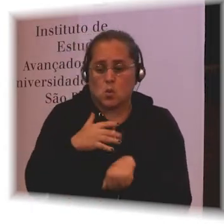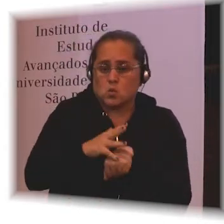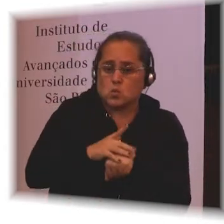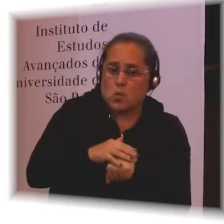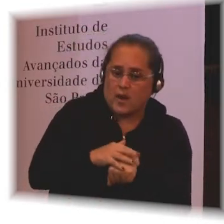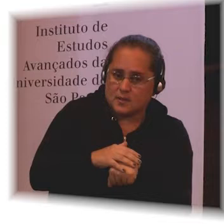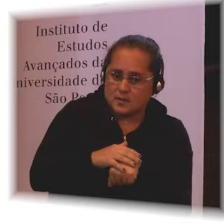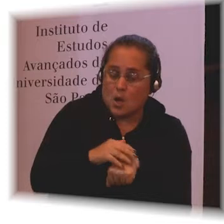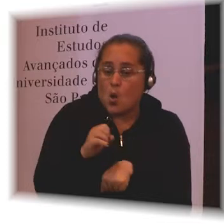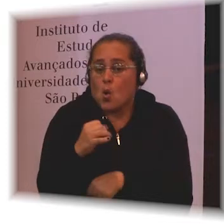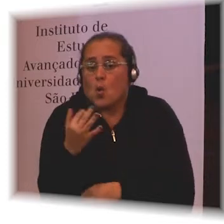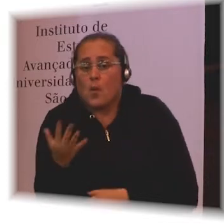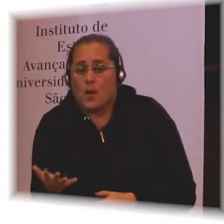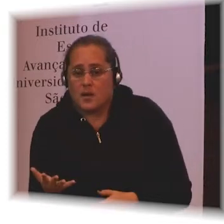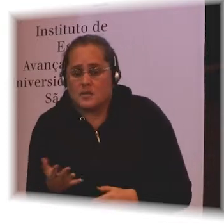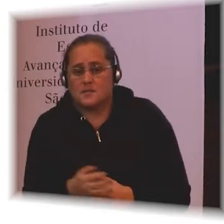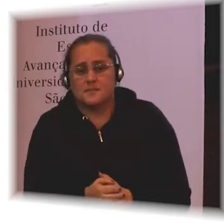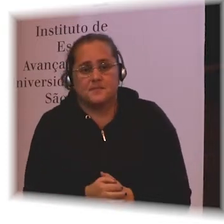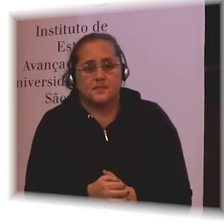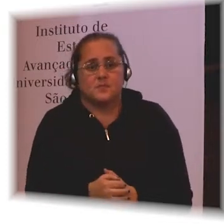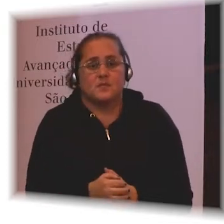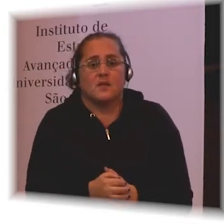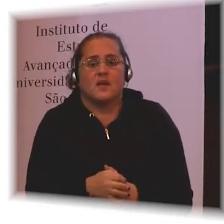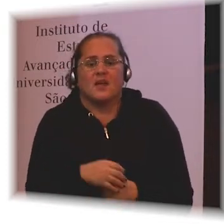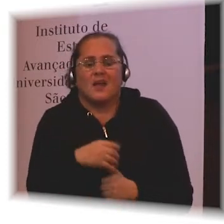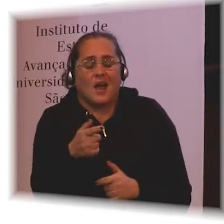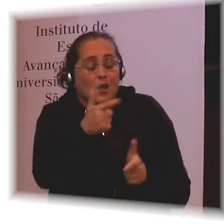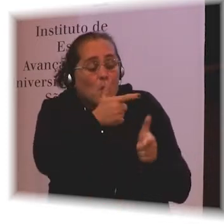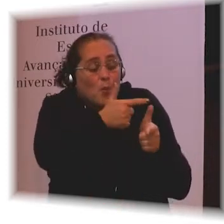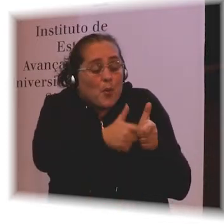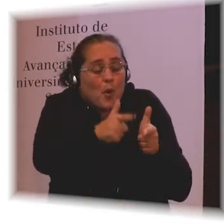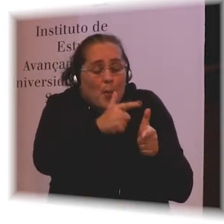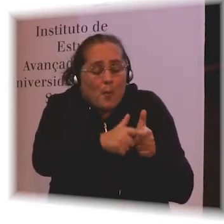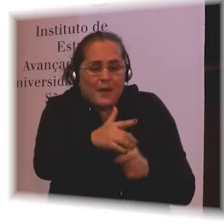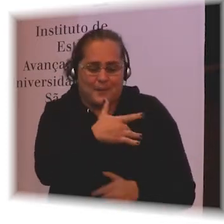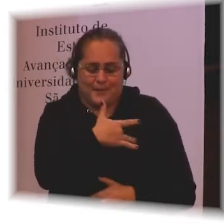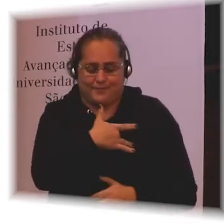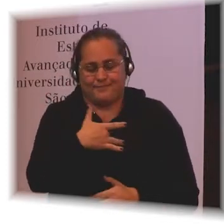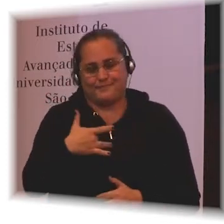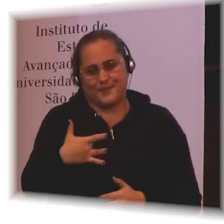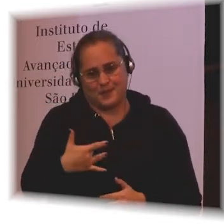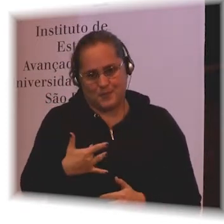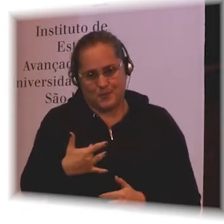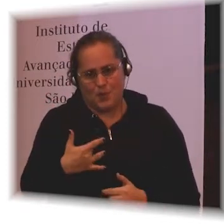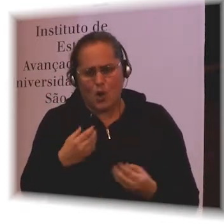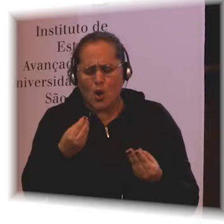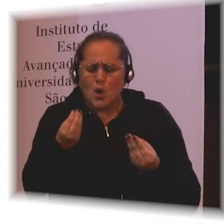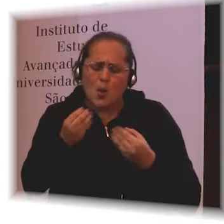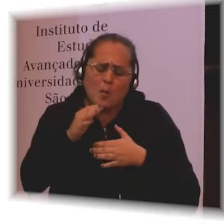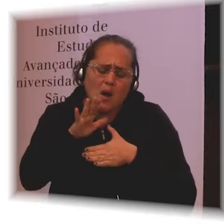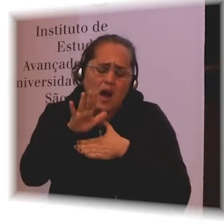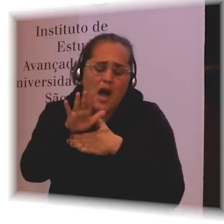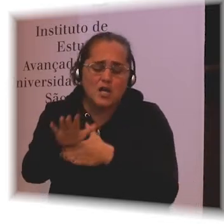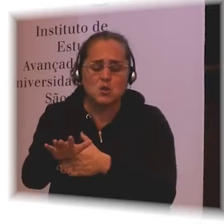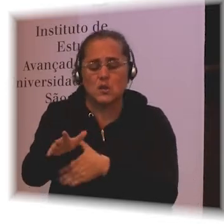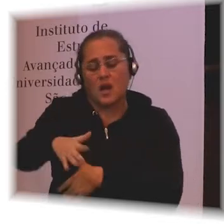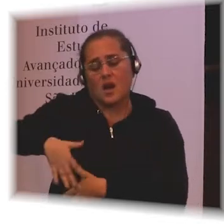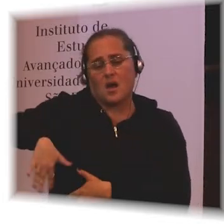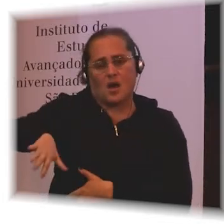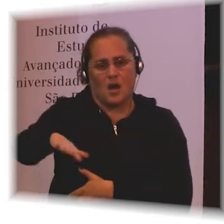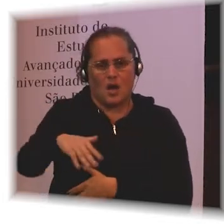Okay. And that a lot of the treatment is focused on these two areas. So can I treat diabetes?